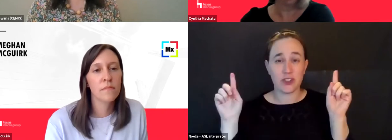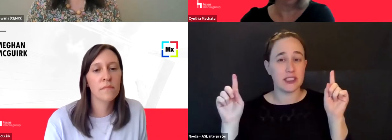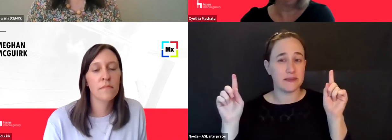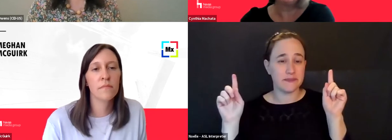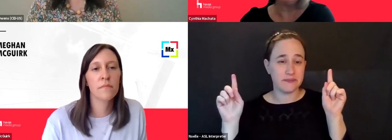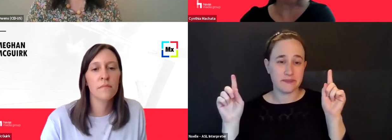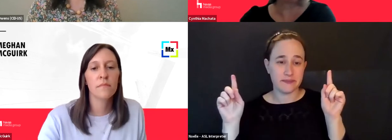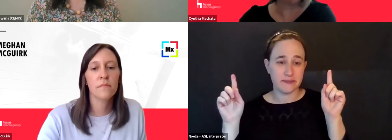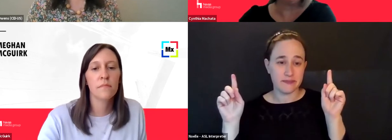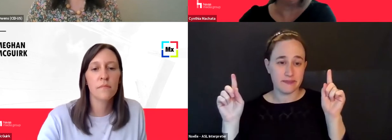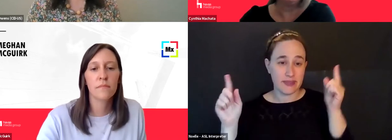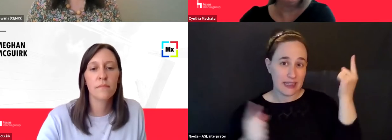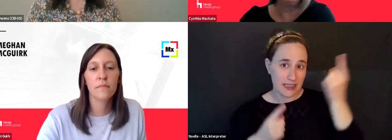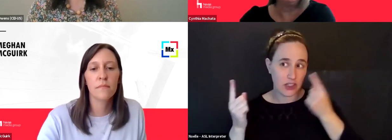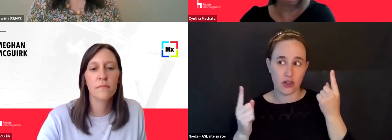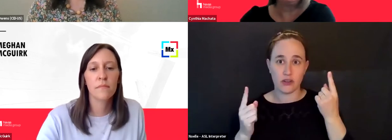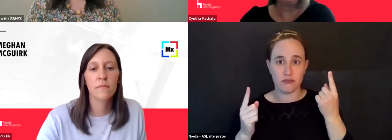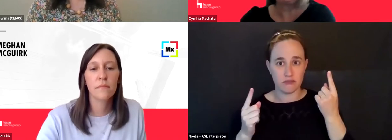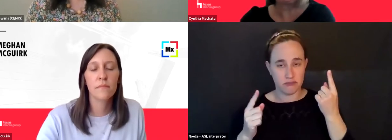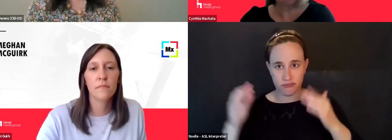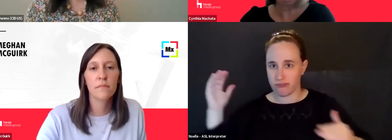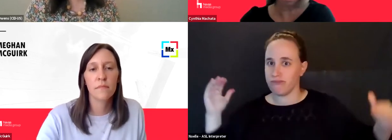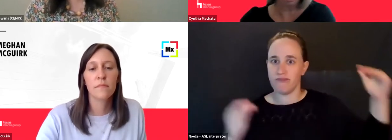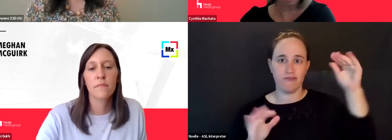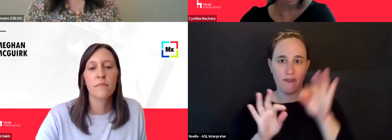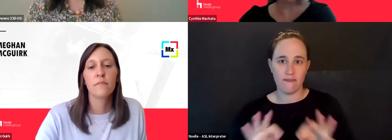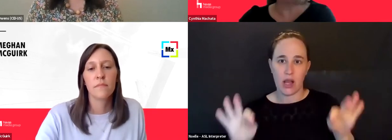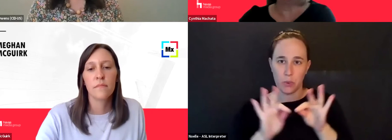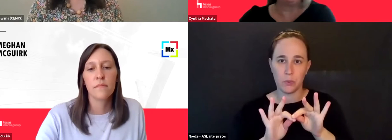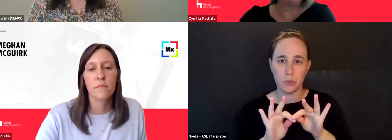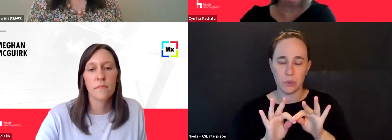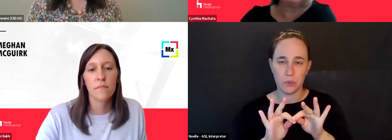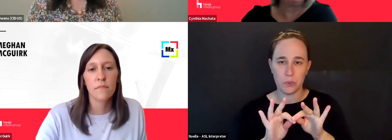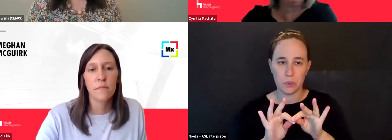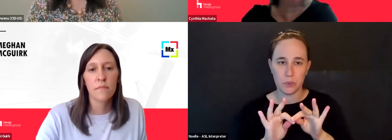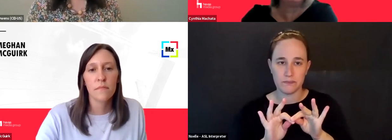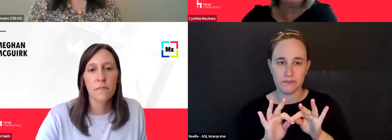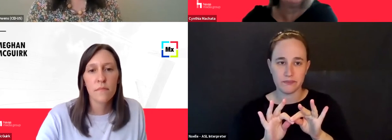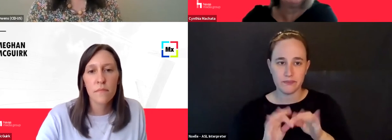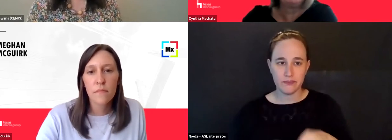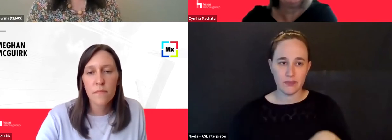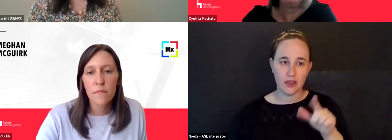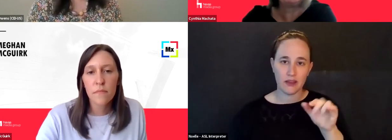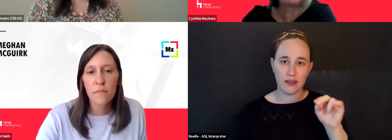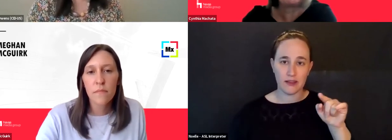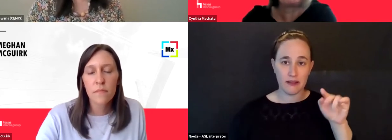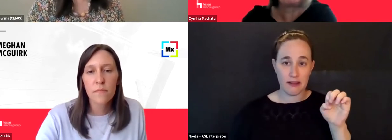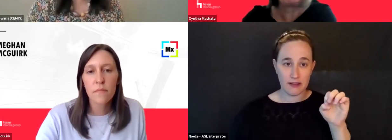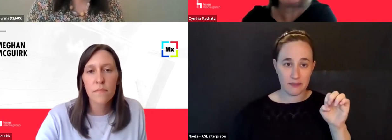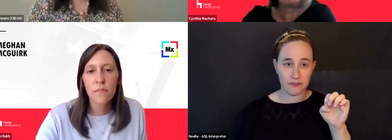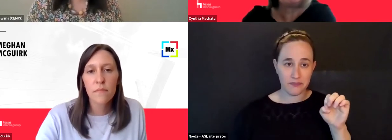considered, um, a lot more value. Well, you know, the YouTube, um, right.